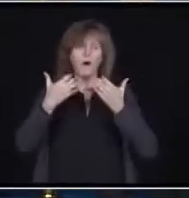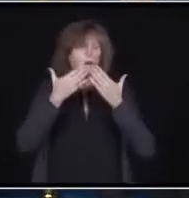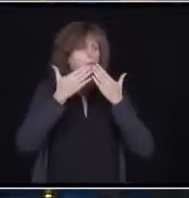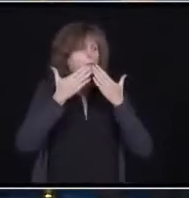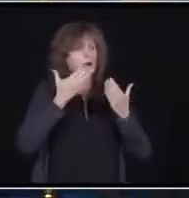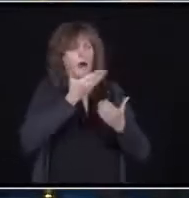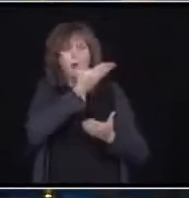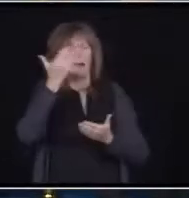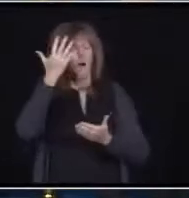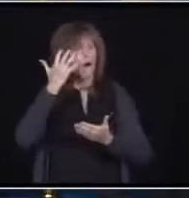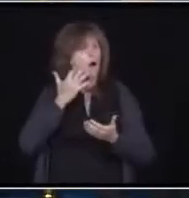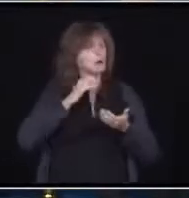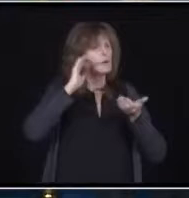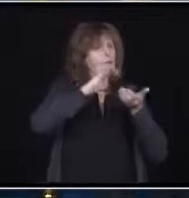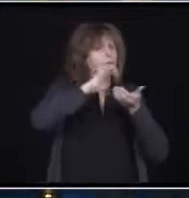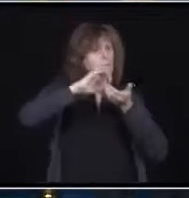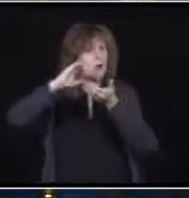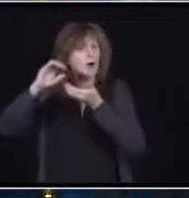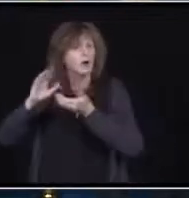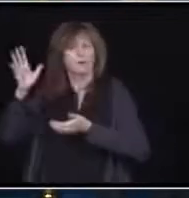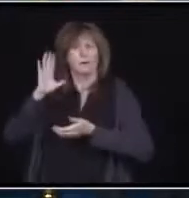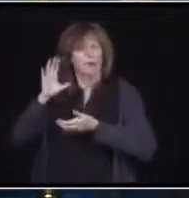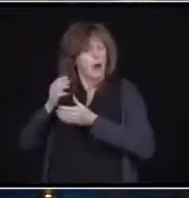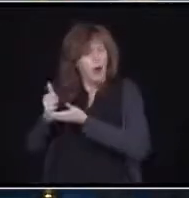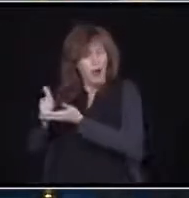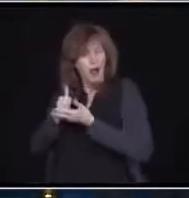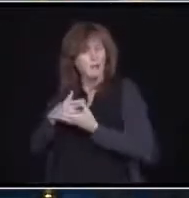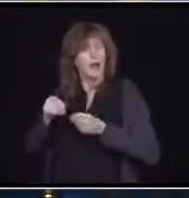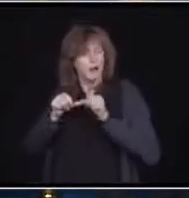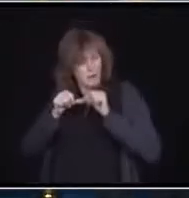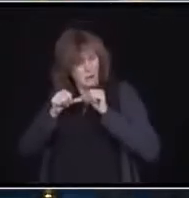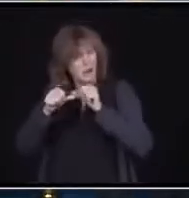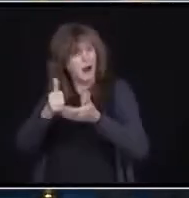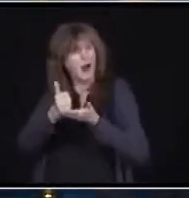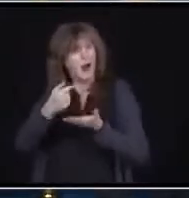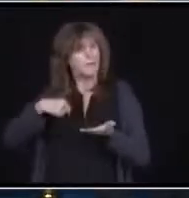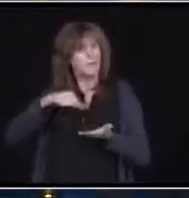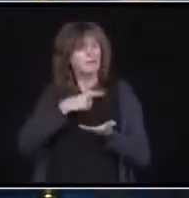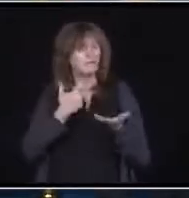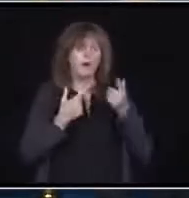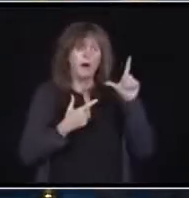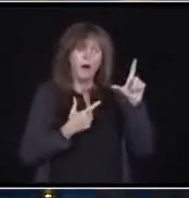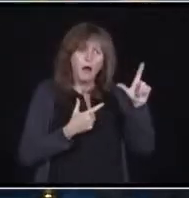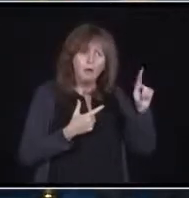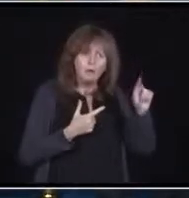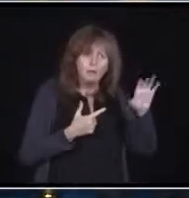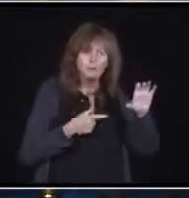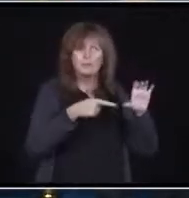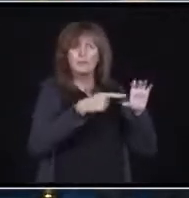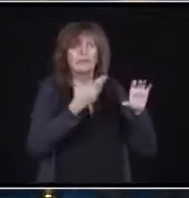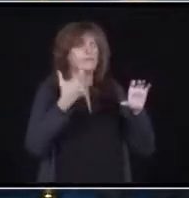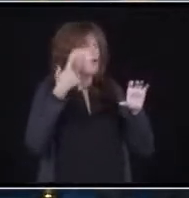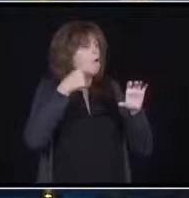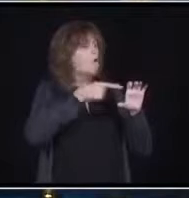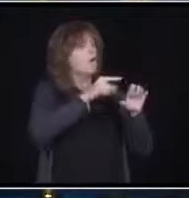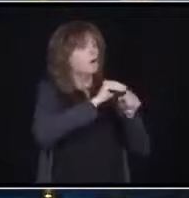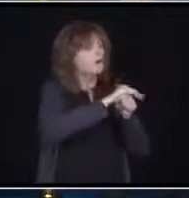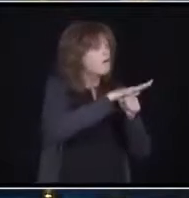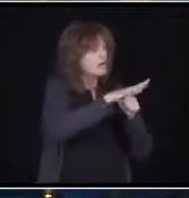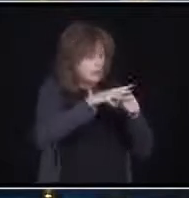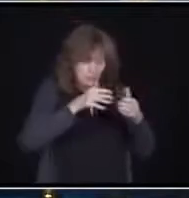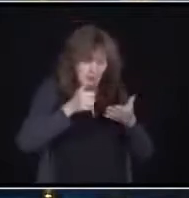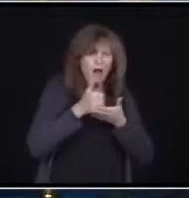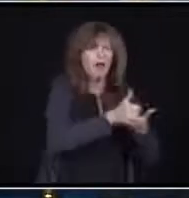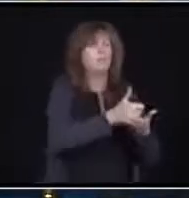are currently helping our long-term care homes that are facing outbreaks. Your assistance is invaluable, so thank you. I also want to